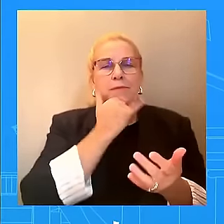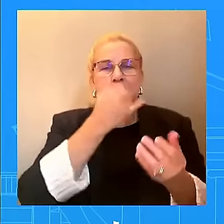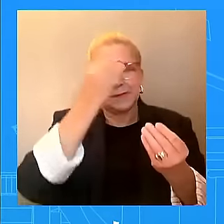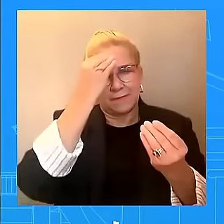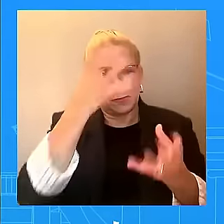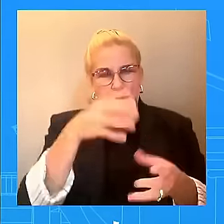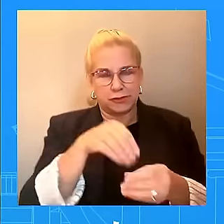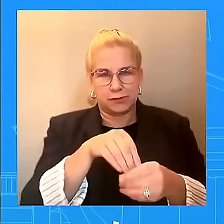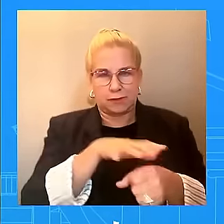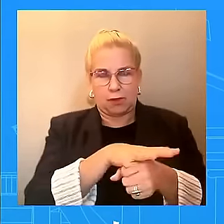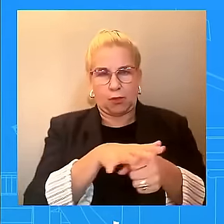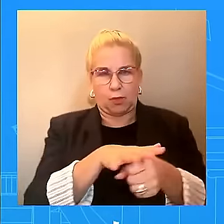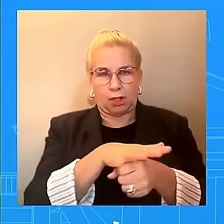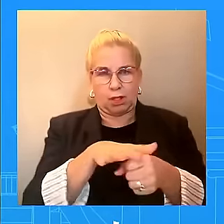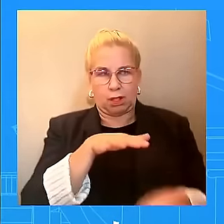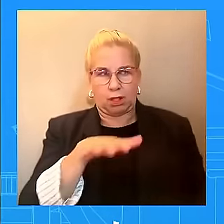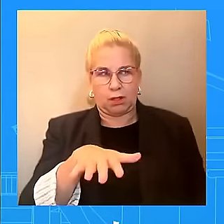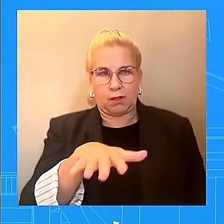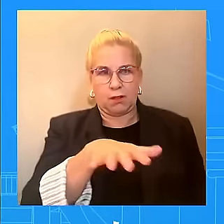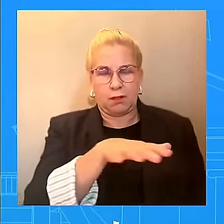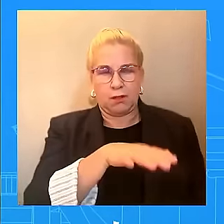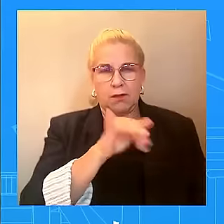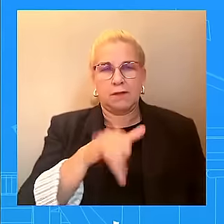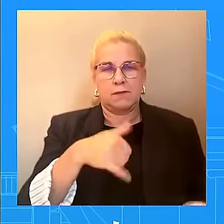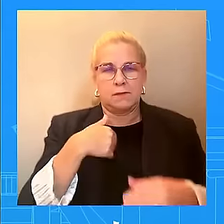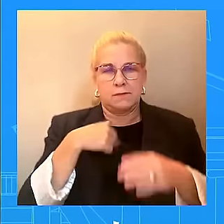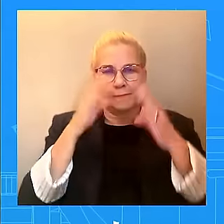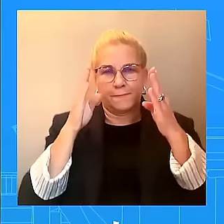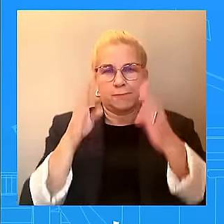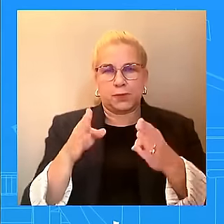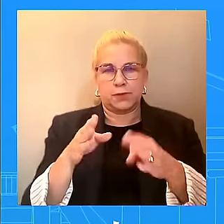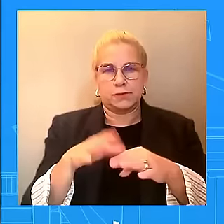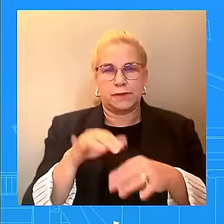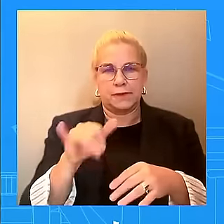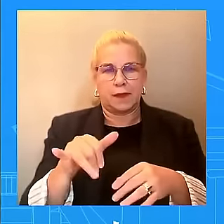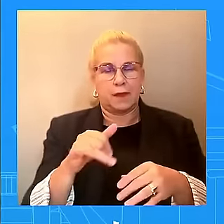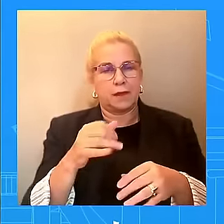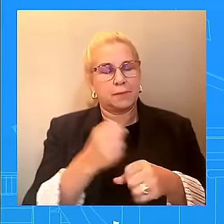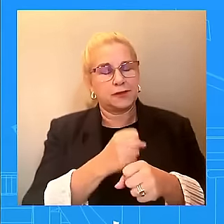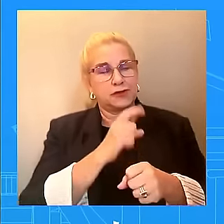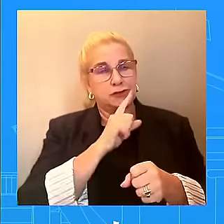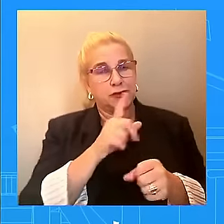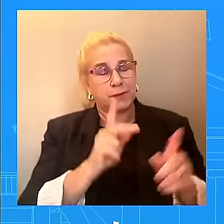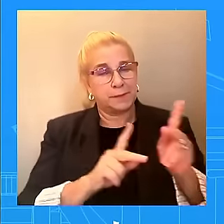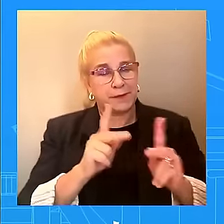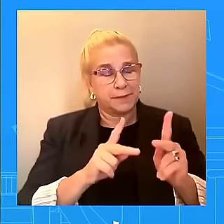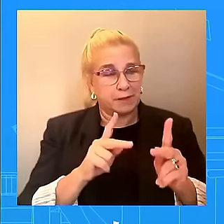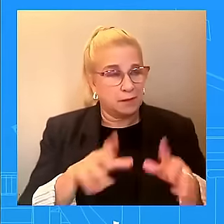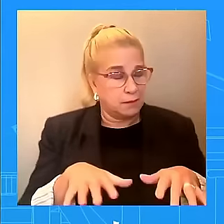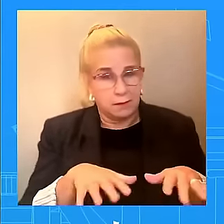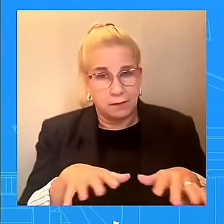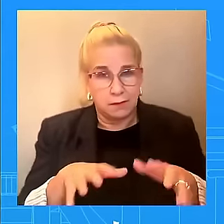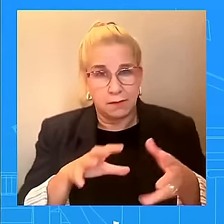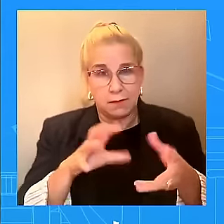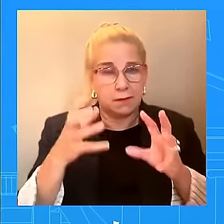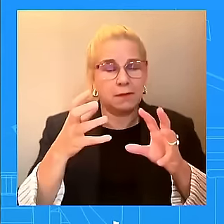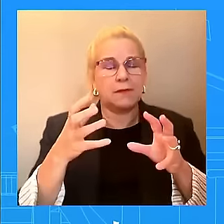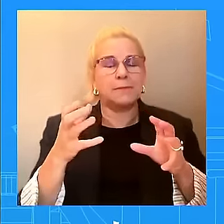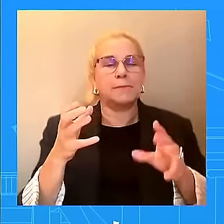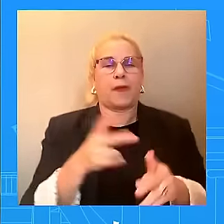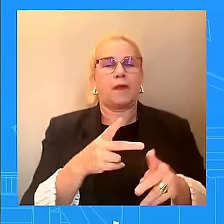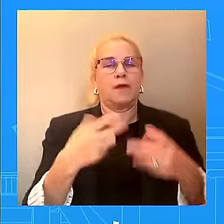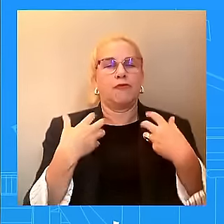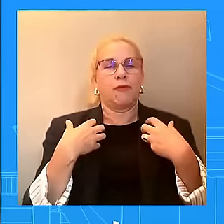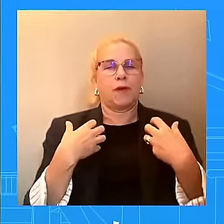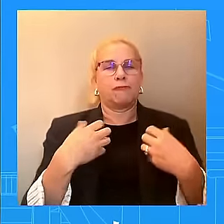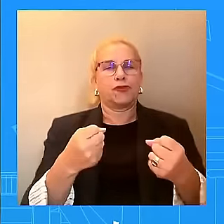they need so that we can get them back on their feet is so critical. It's so, so critical. As it relates to that specific question, I would have to refer you to